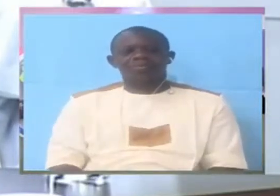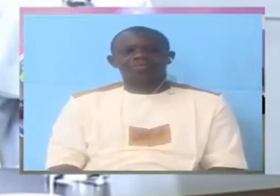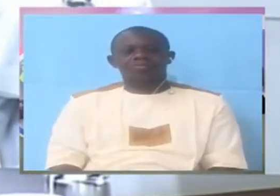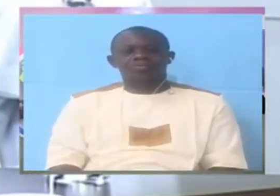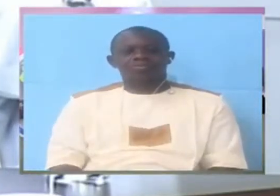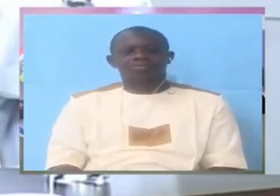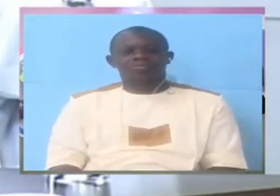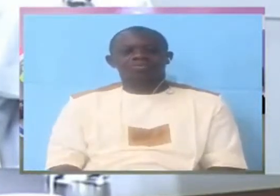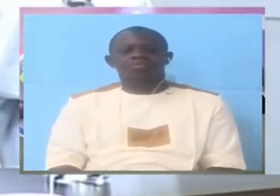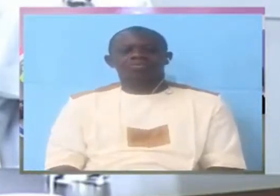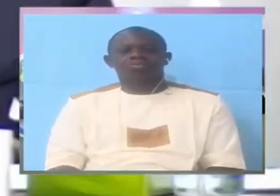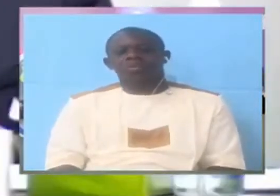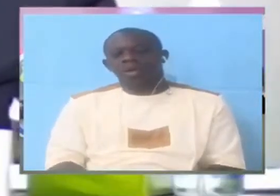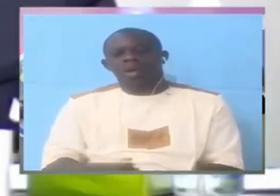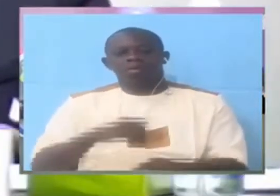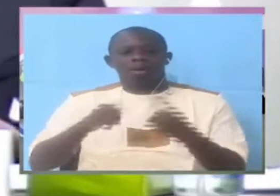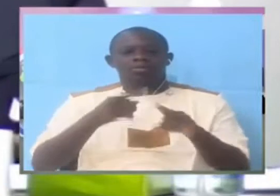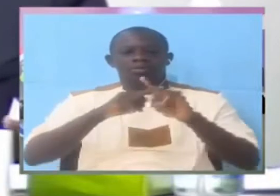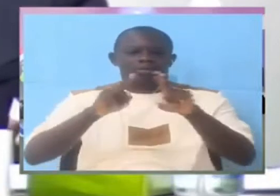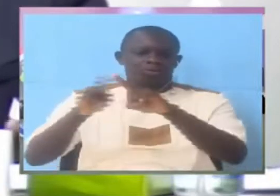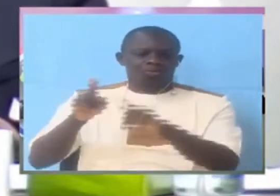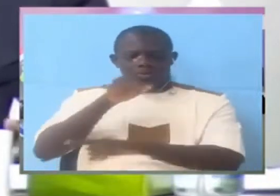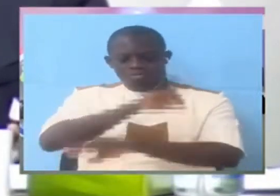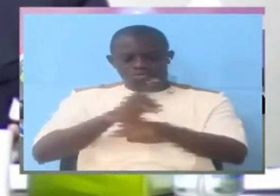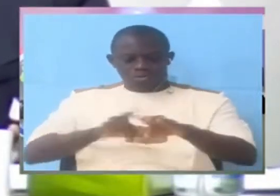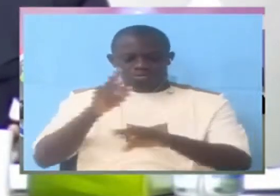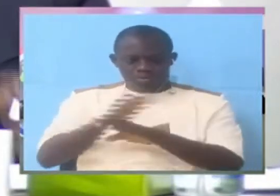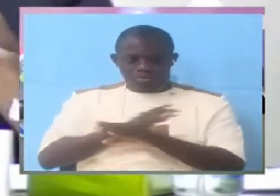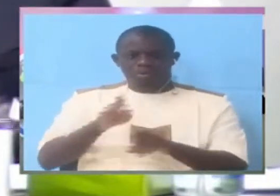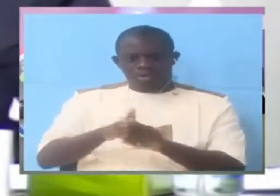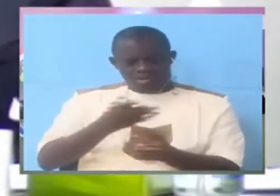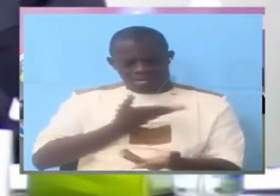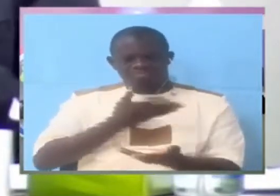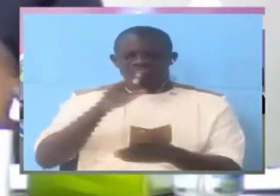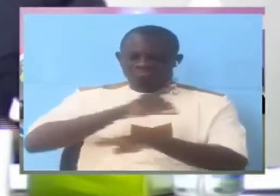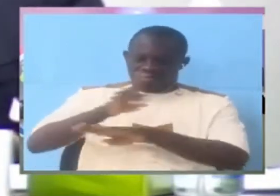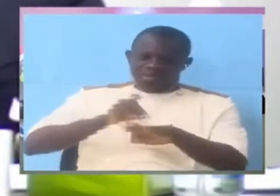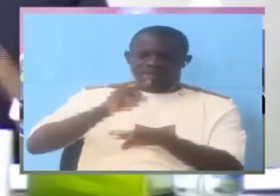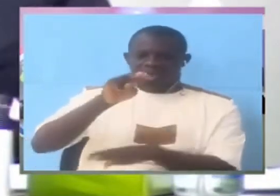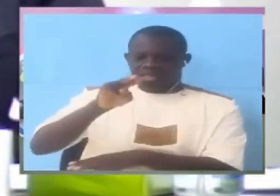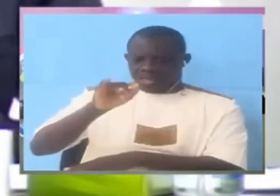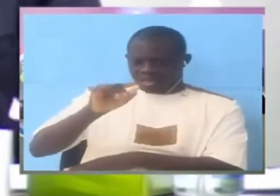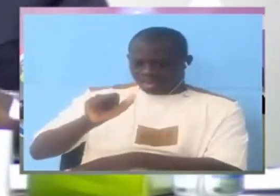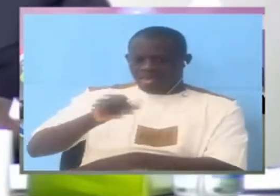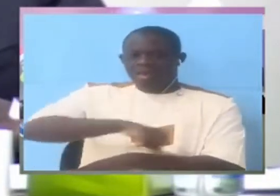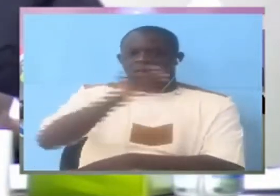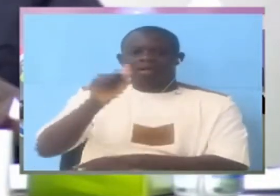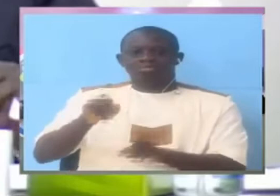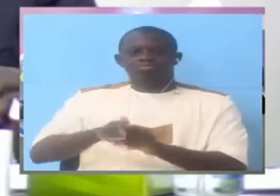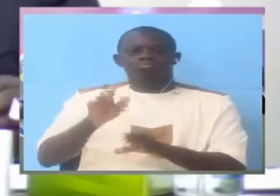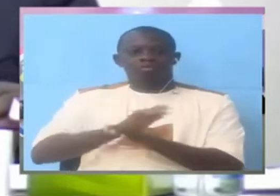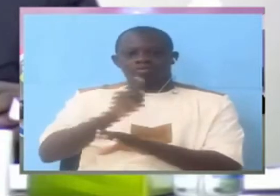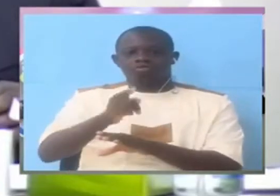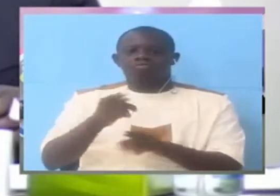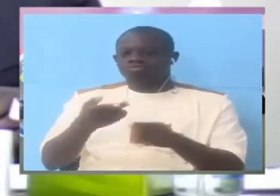the various positions you held at the NIA and your relationship